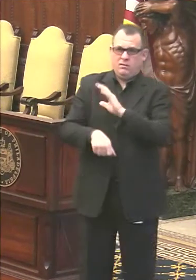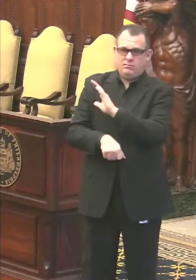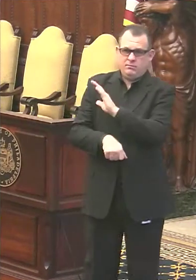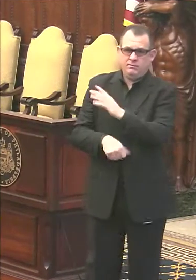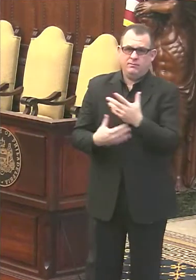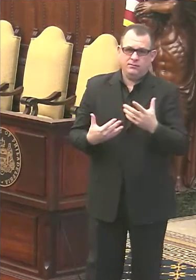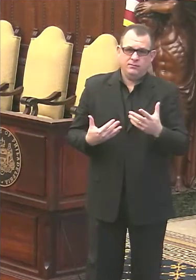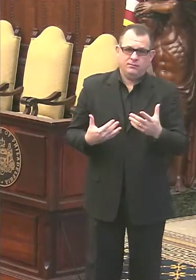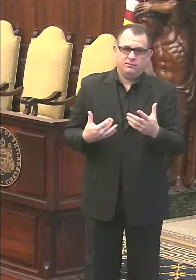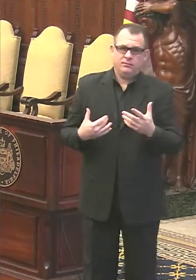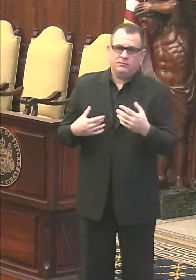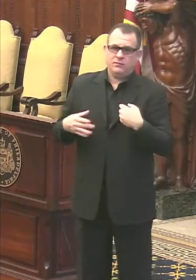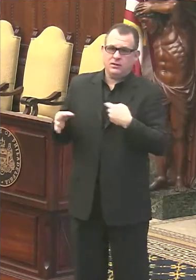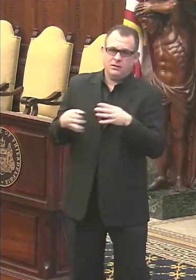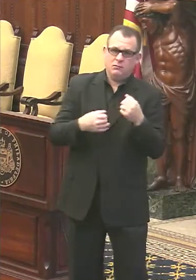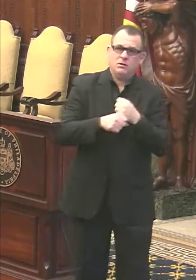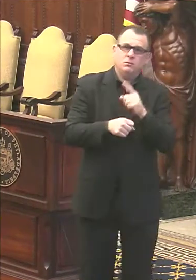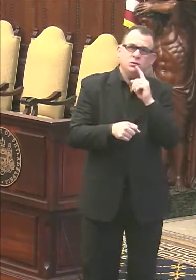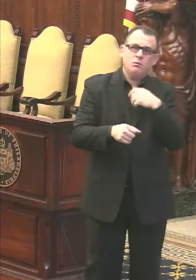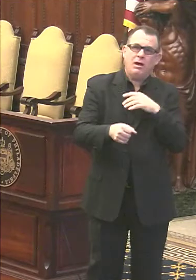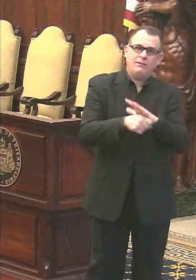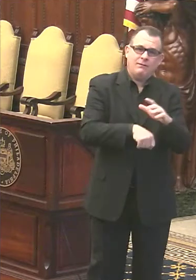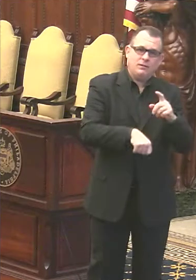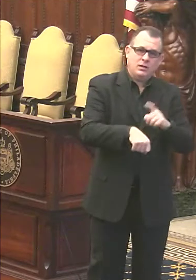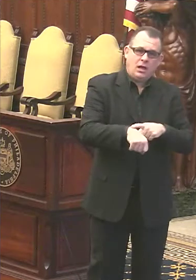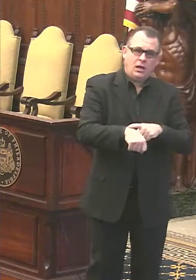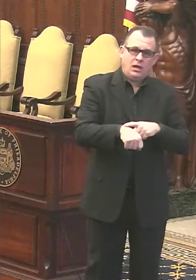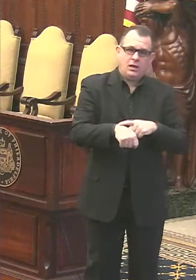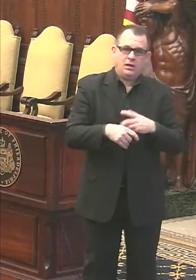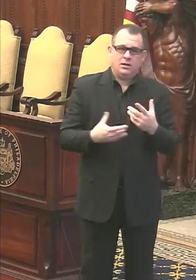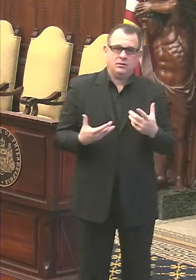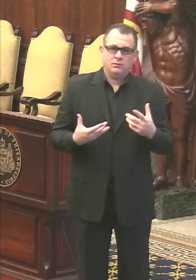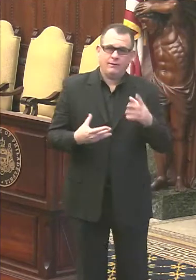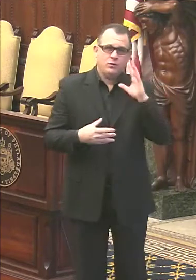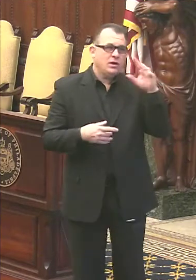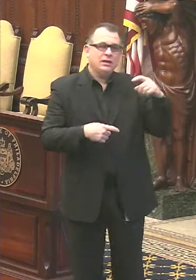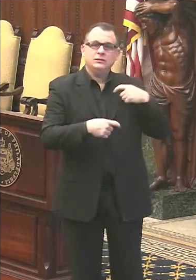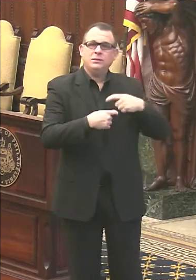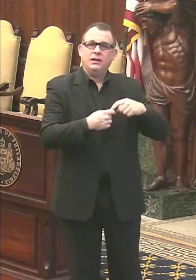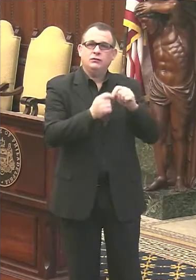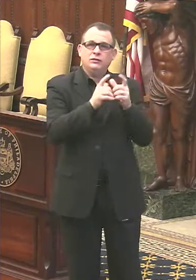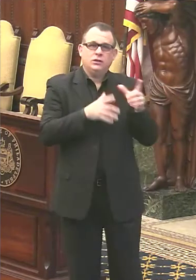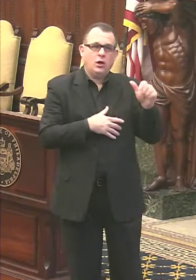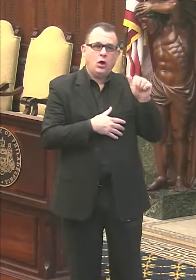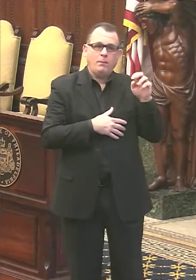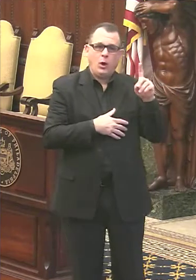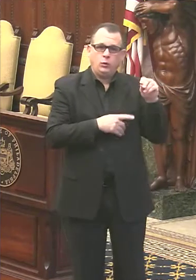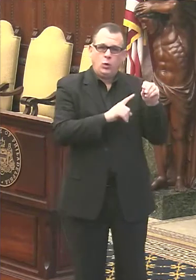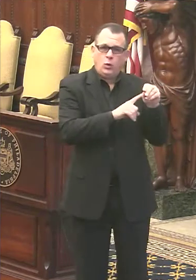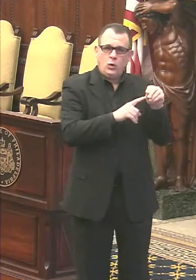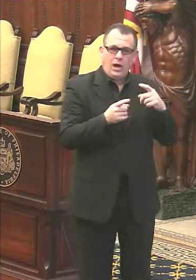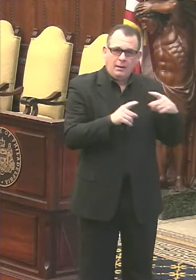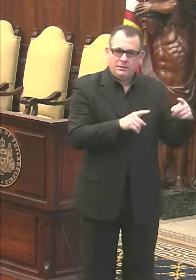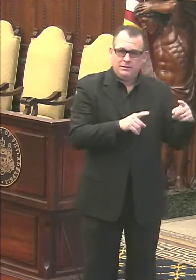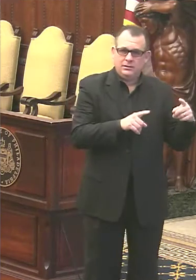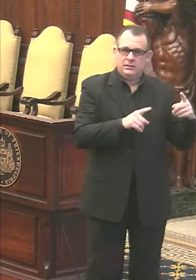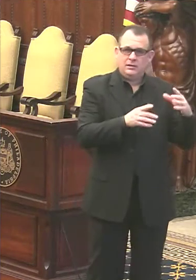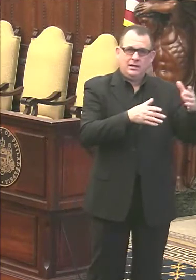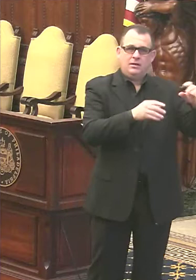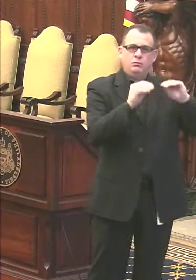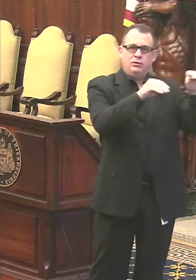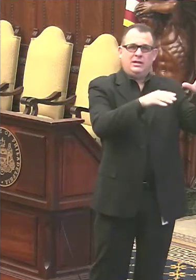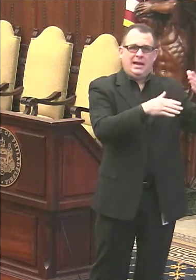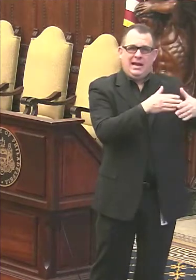want to ensure there's enough time for that. So we're going to move Armando's translation of the opening remarks until the end of